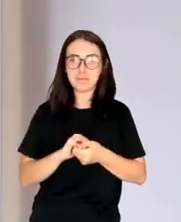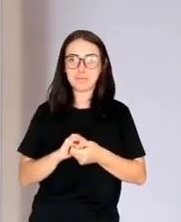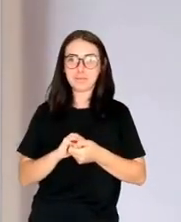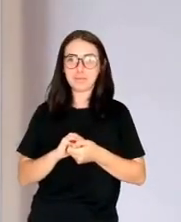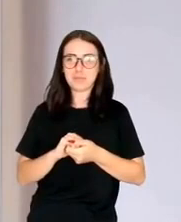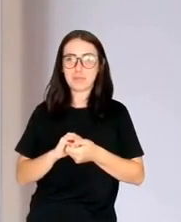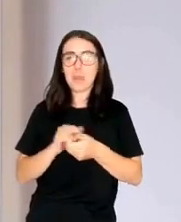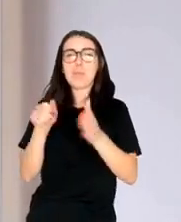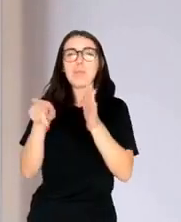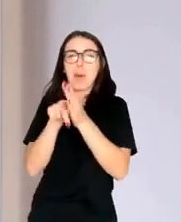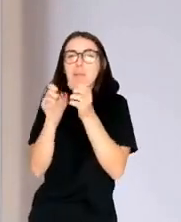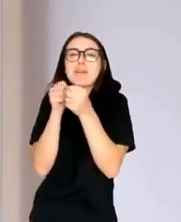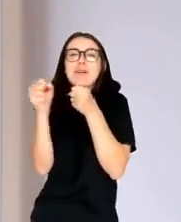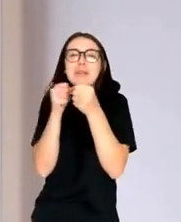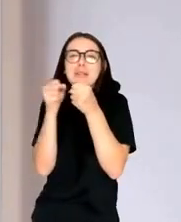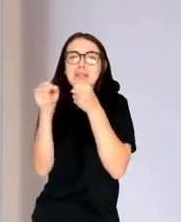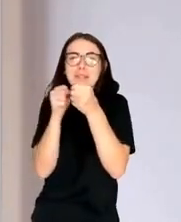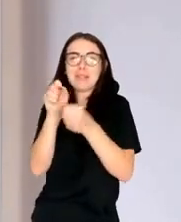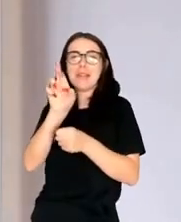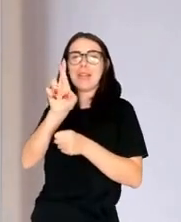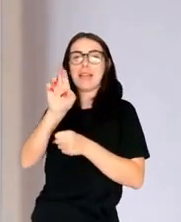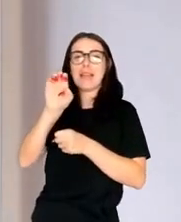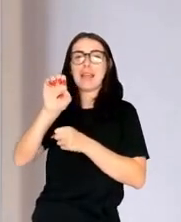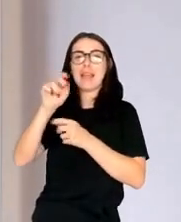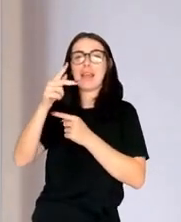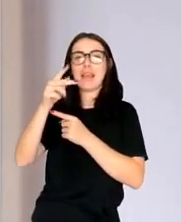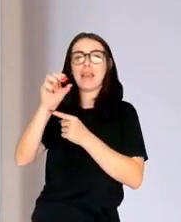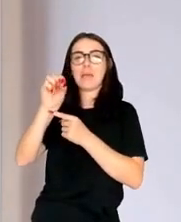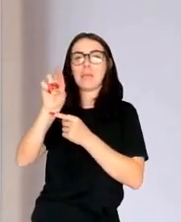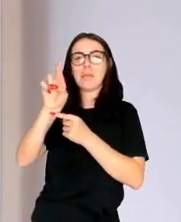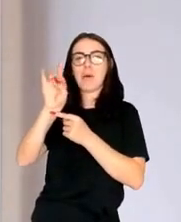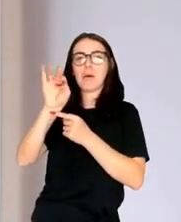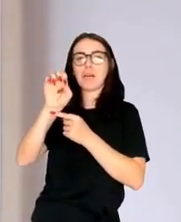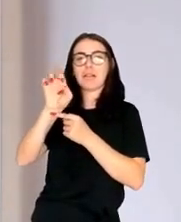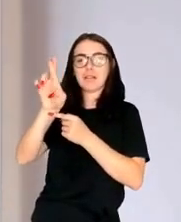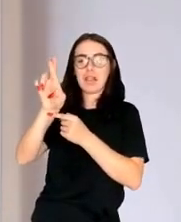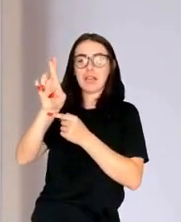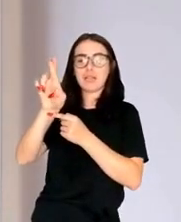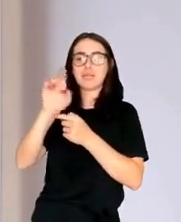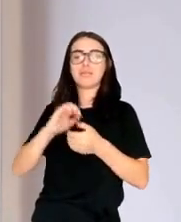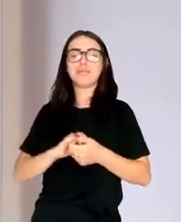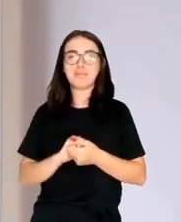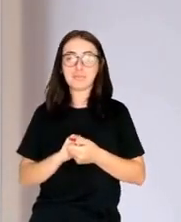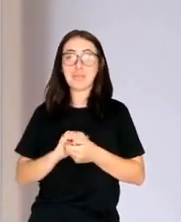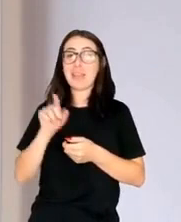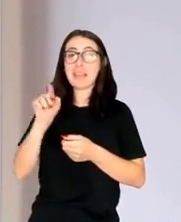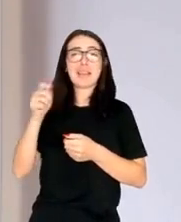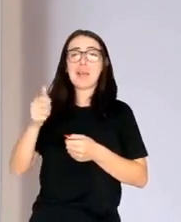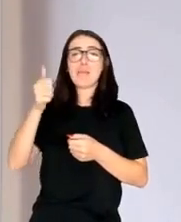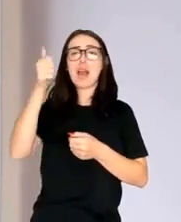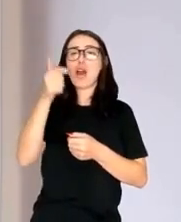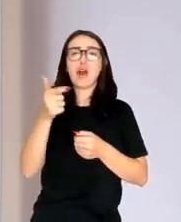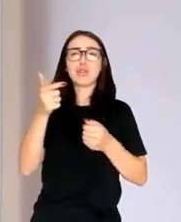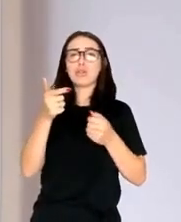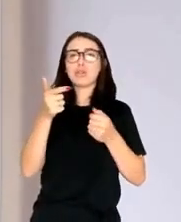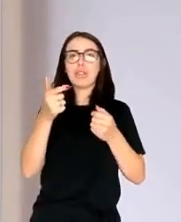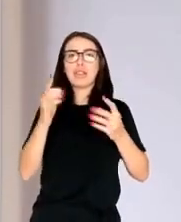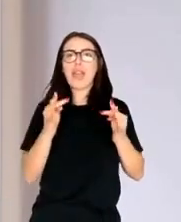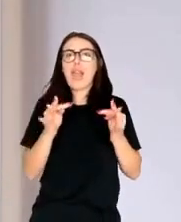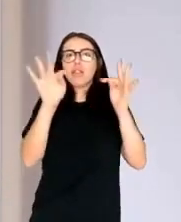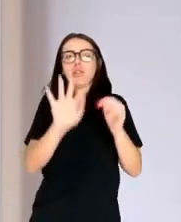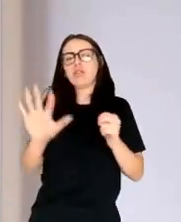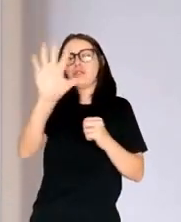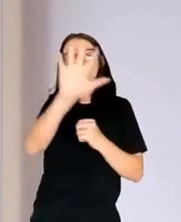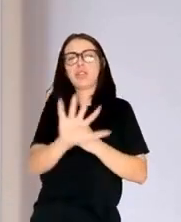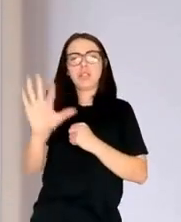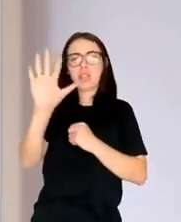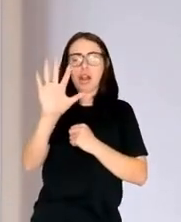don't care is the default response of capital. It affects how capital flows in all industries. Yeah, it shapes how venture